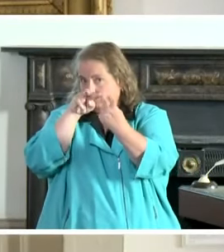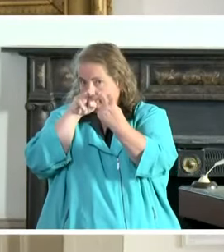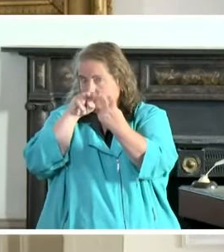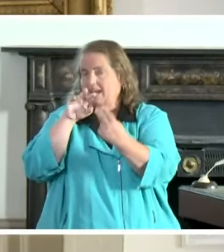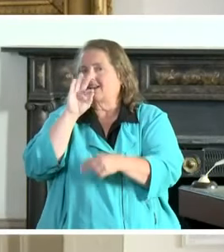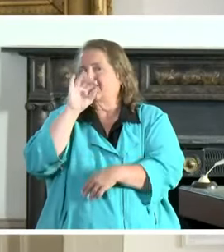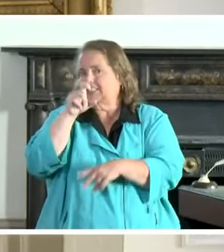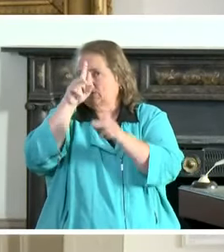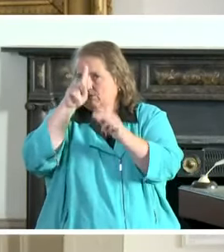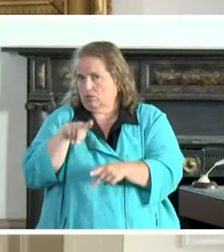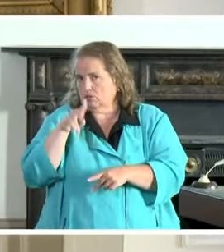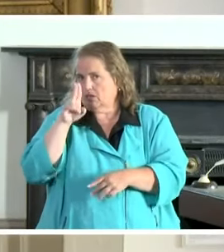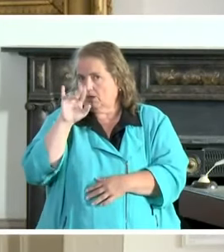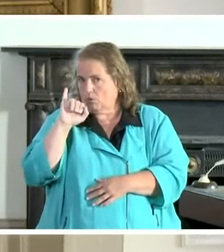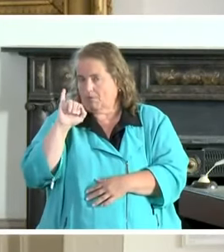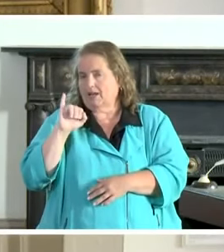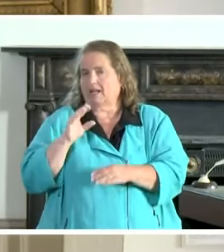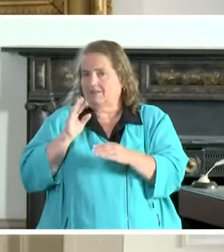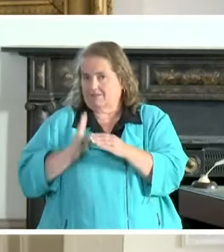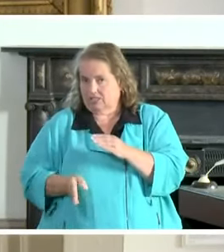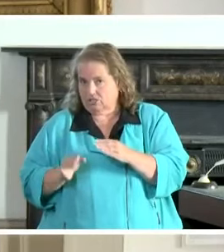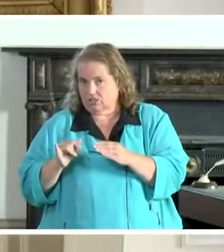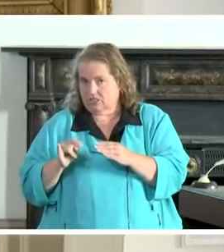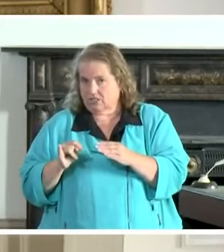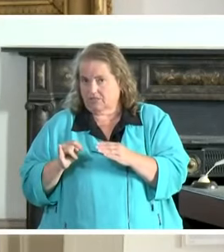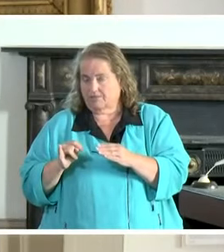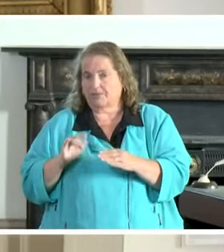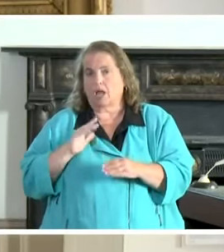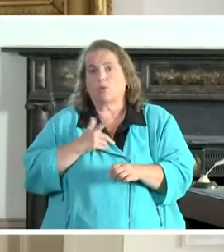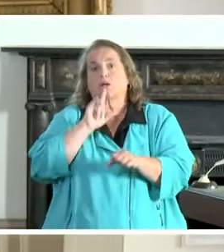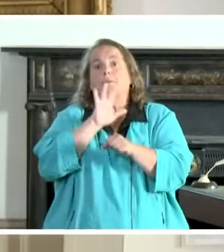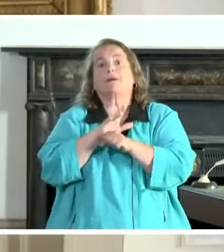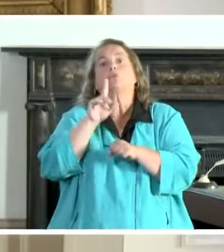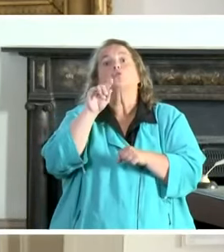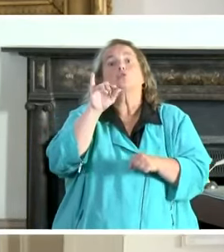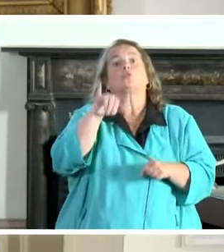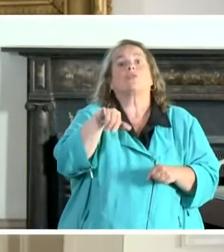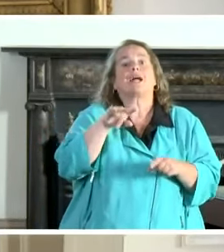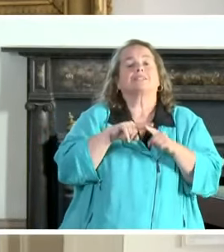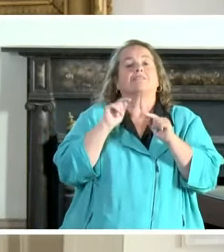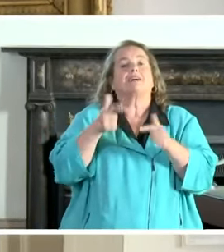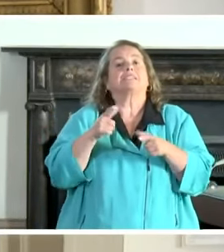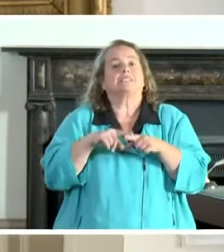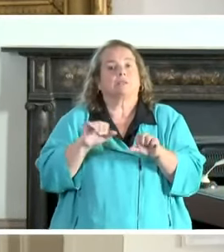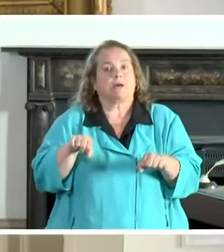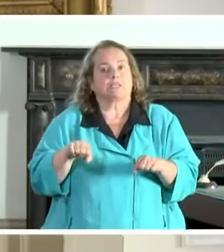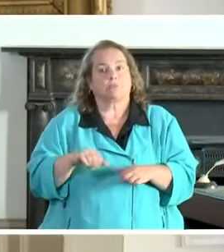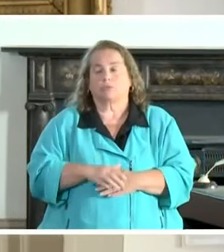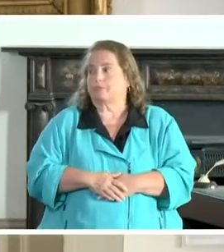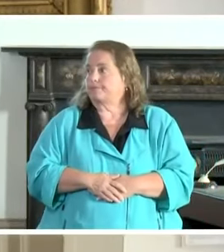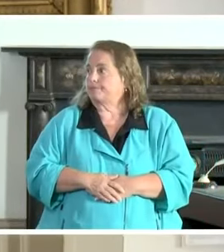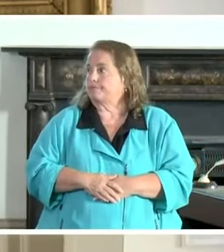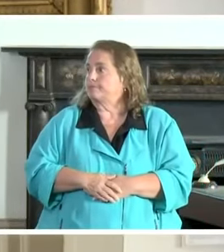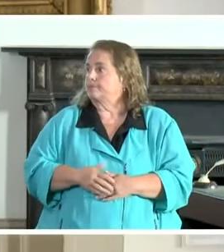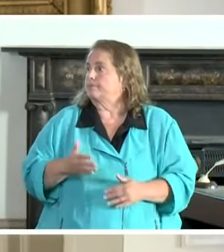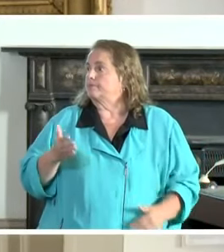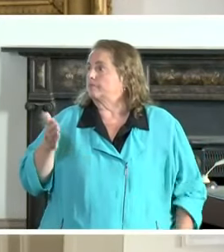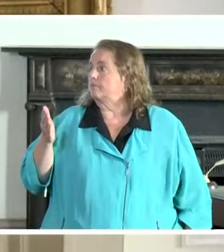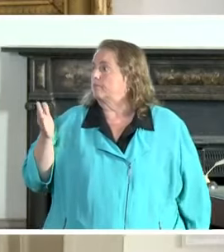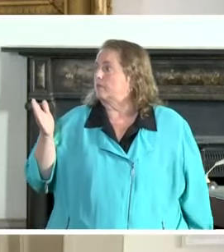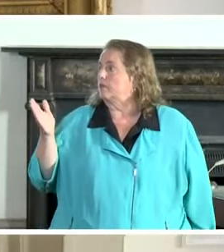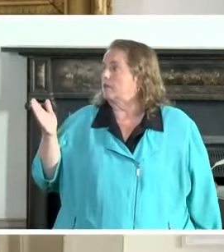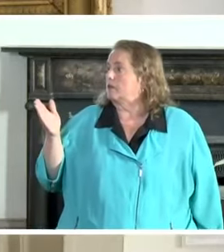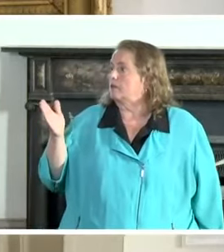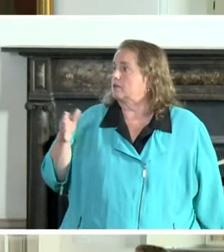claims and get it done, and our commitment is to do that as fast as humanly possible. Anybody else on